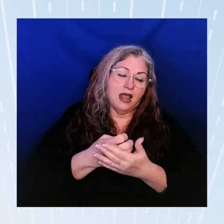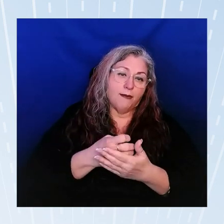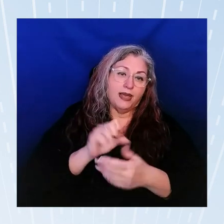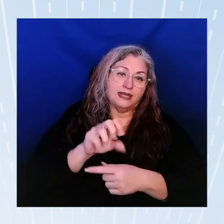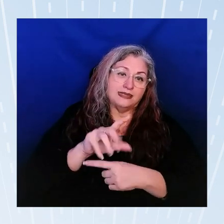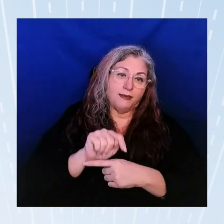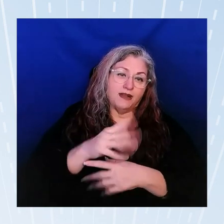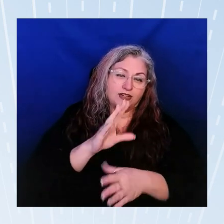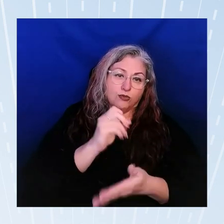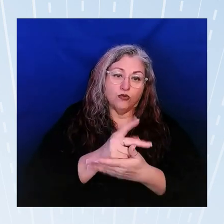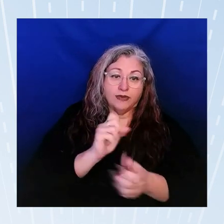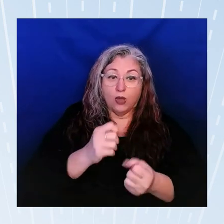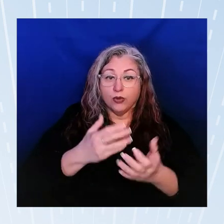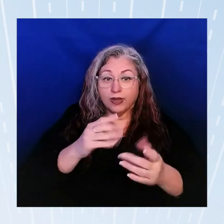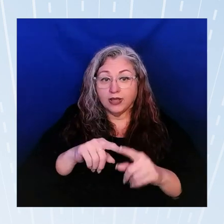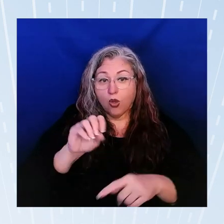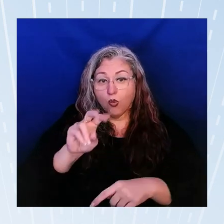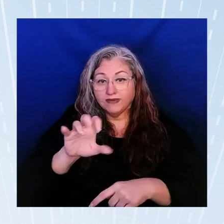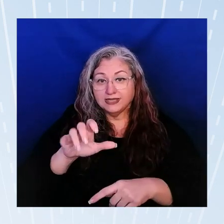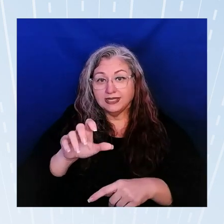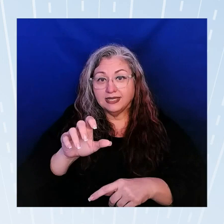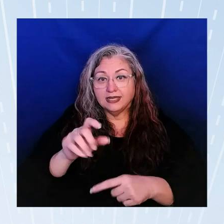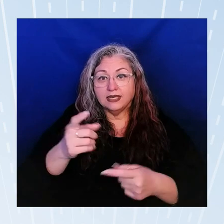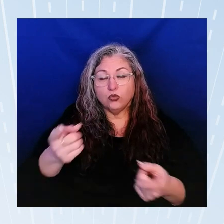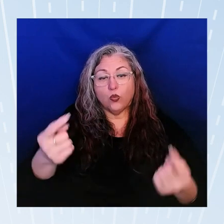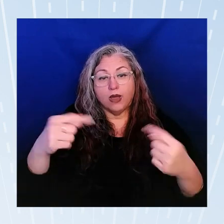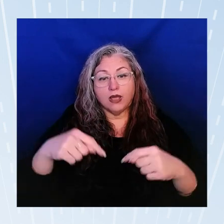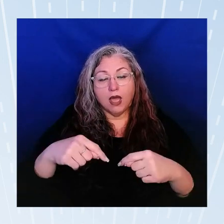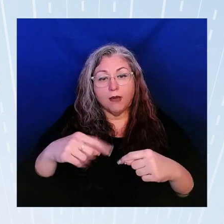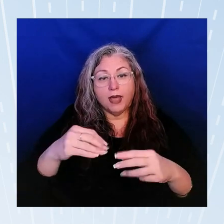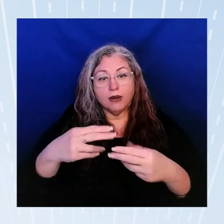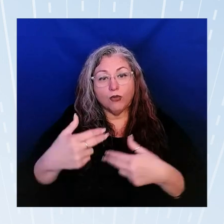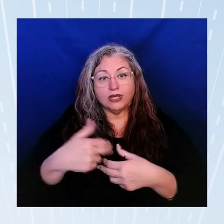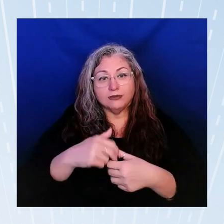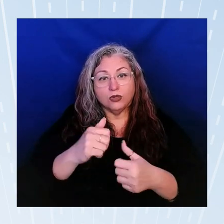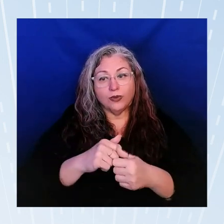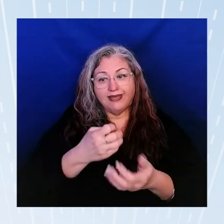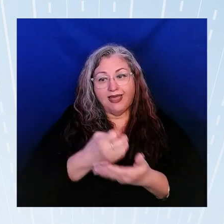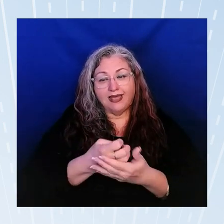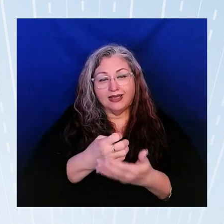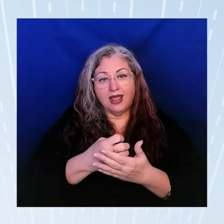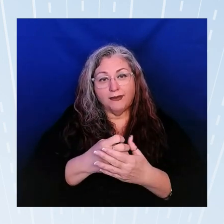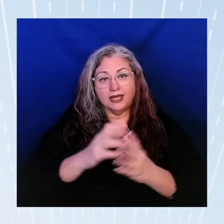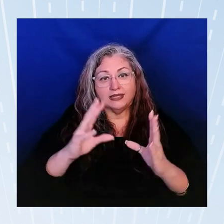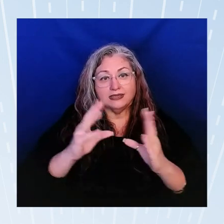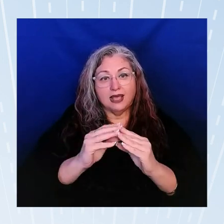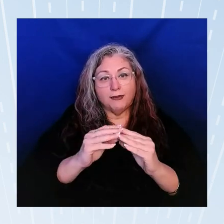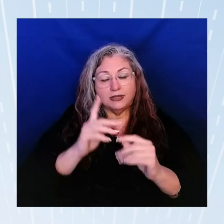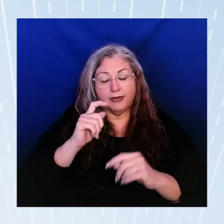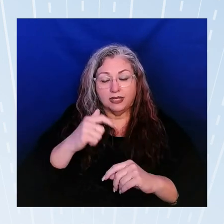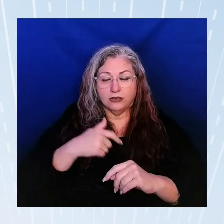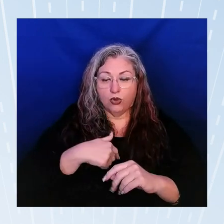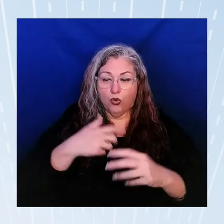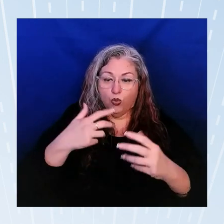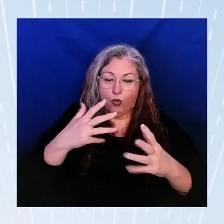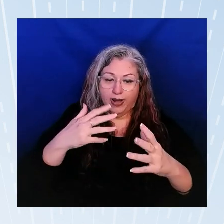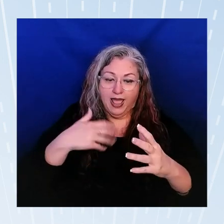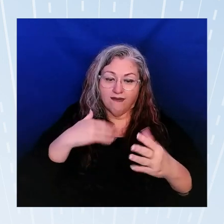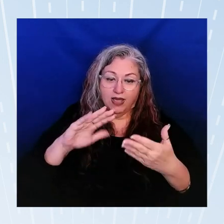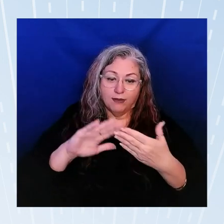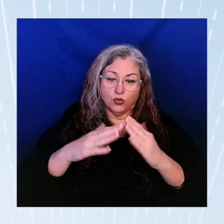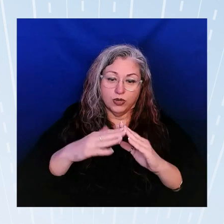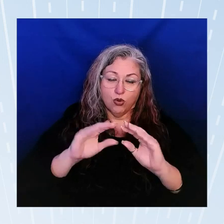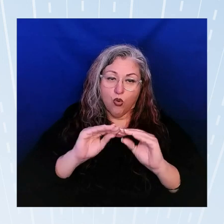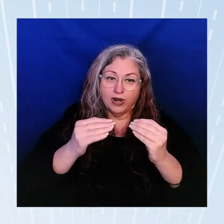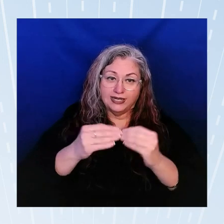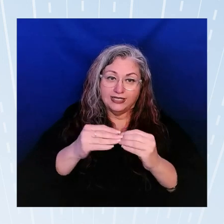also recommend that OVC come participate in these economic summits to meet because we have community organizations that